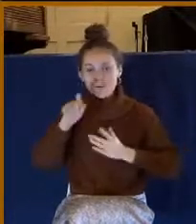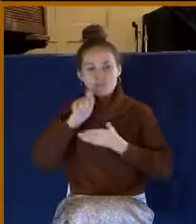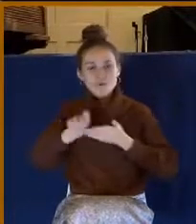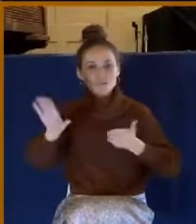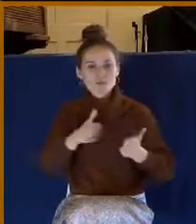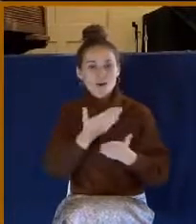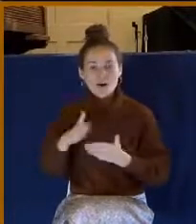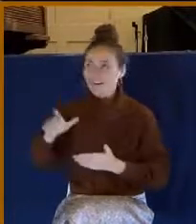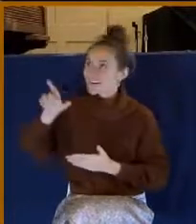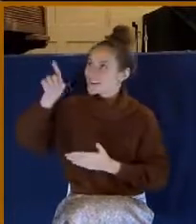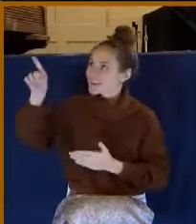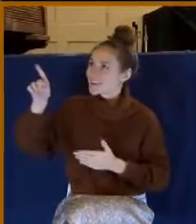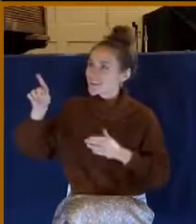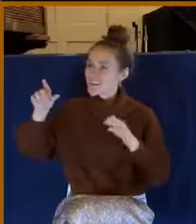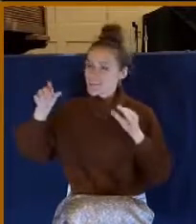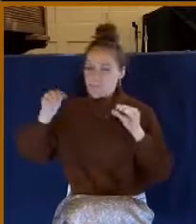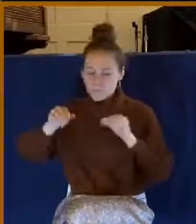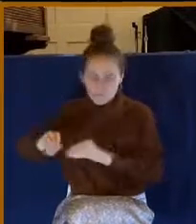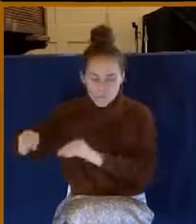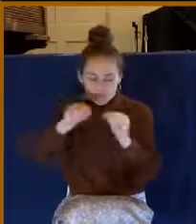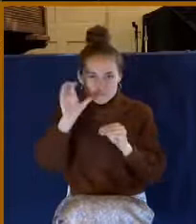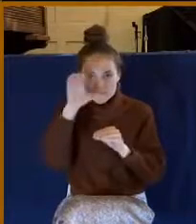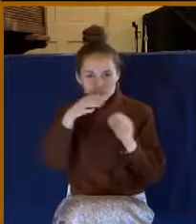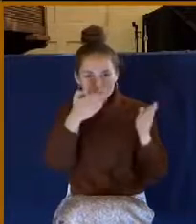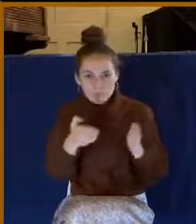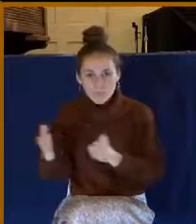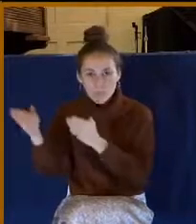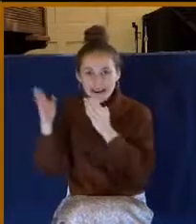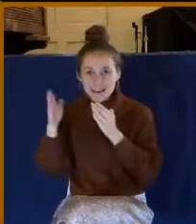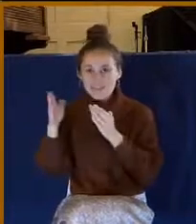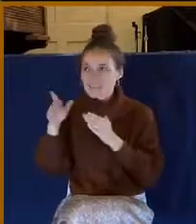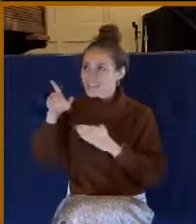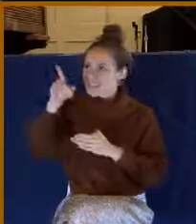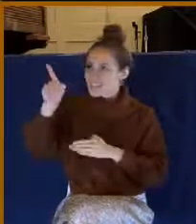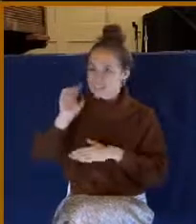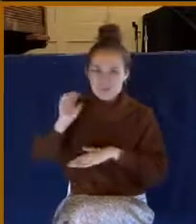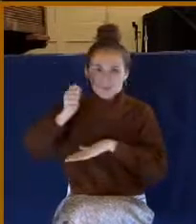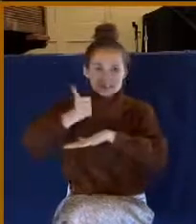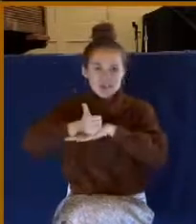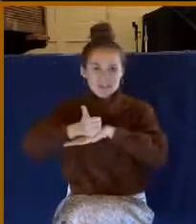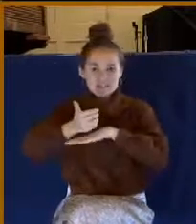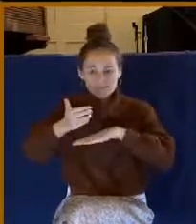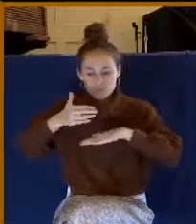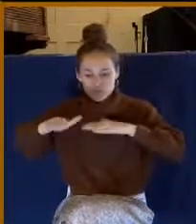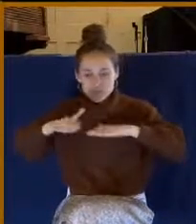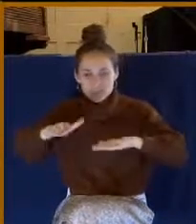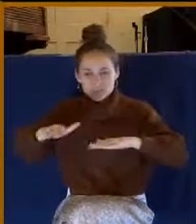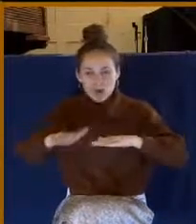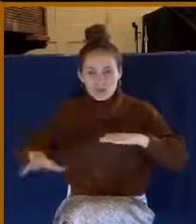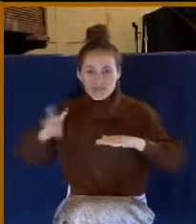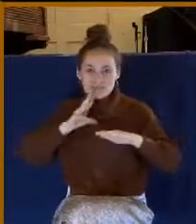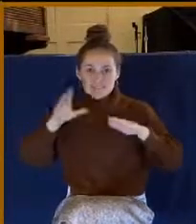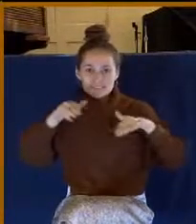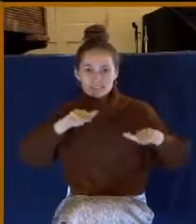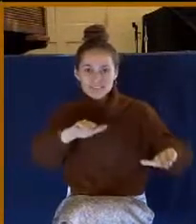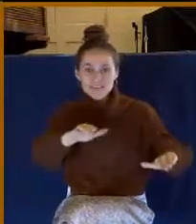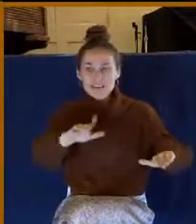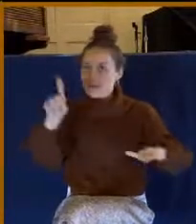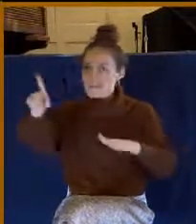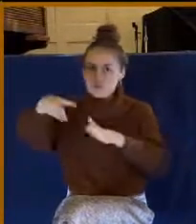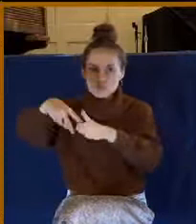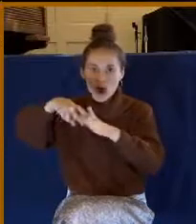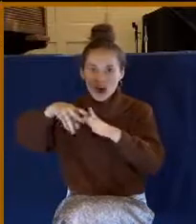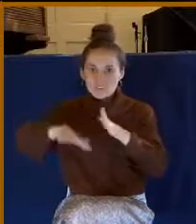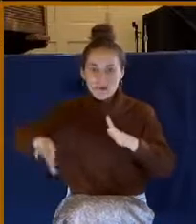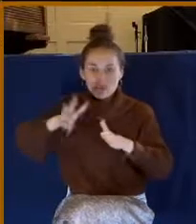wonders to perform. He plants his footsteps on the sea. He rides upon the storm. And he wrote this one line, Judge